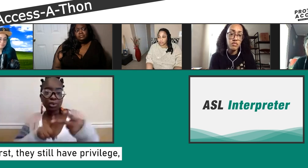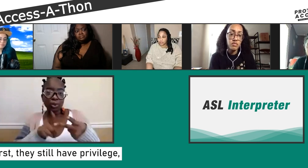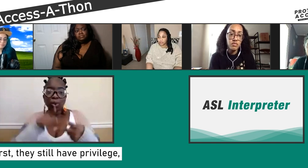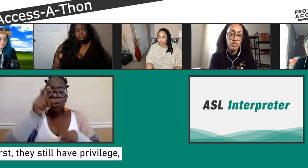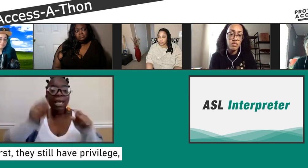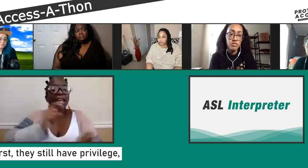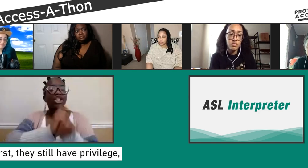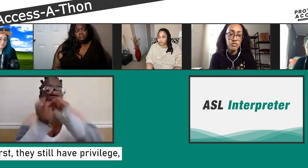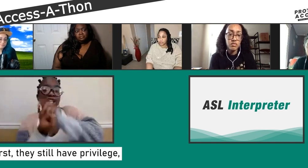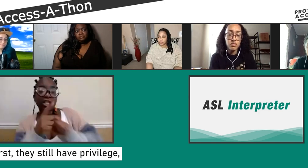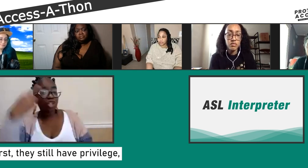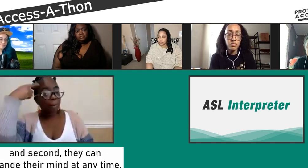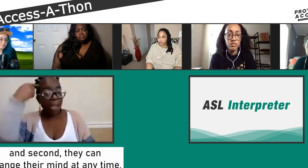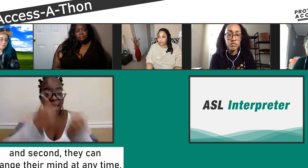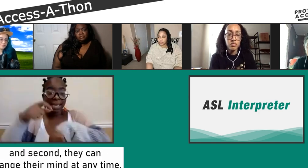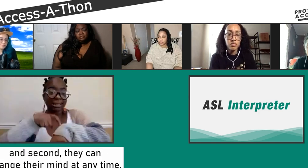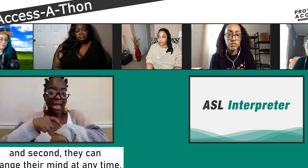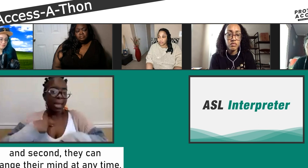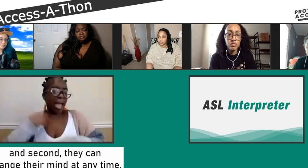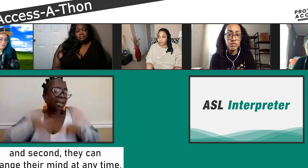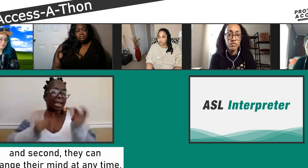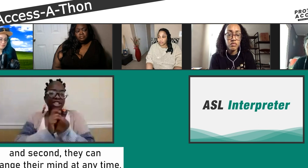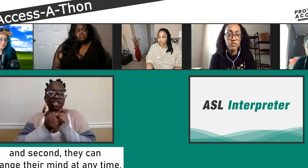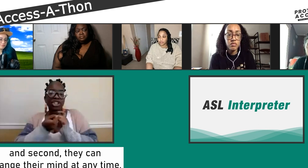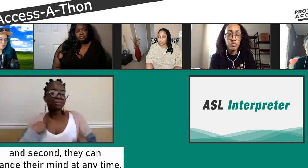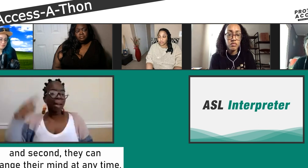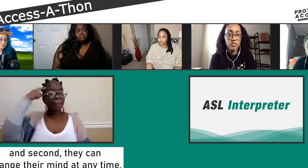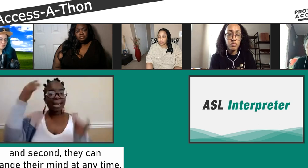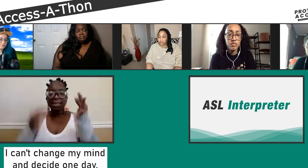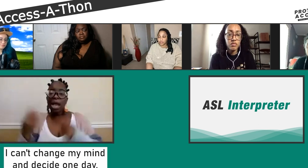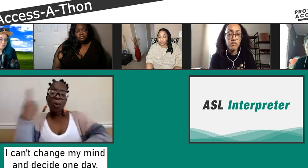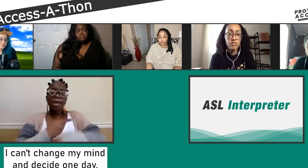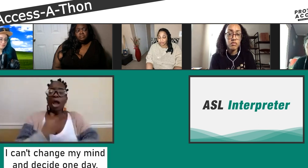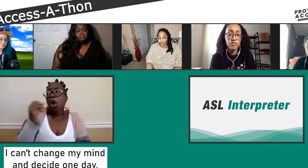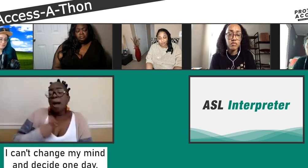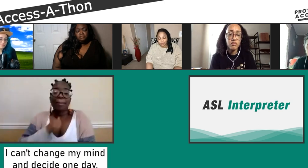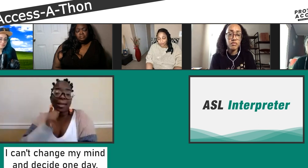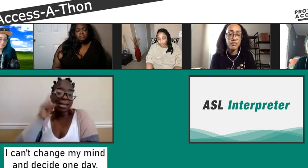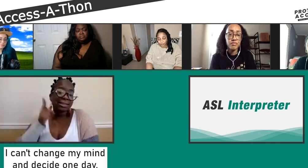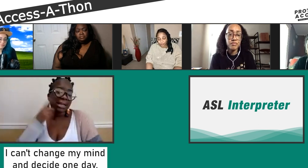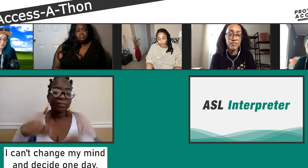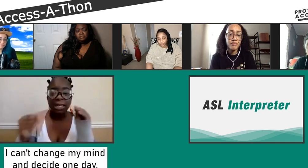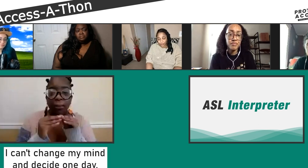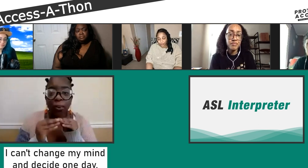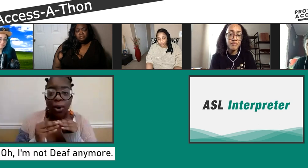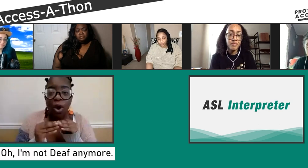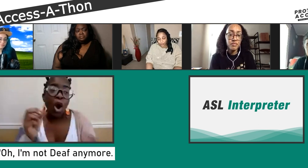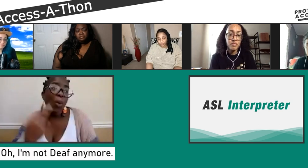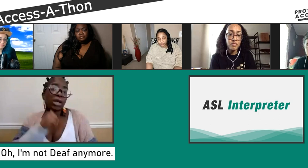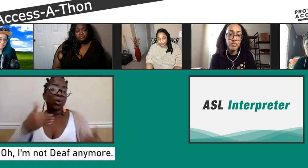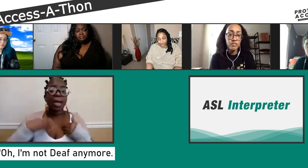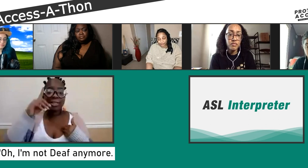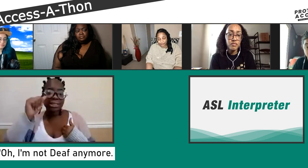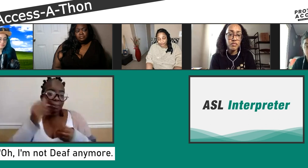general. Because people have the privilege to change their mind at any time, right? And they can decide one day I'm not,